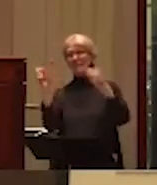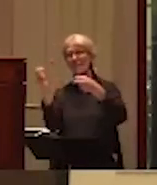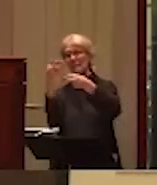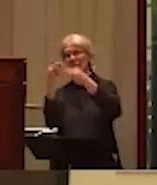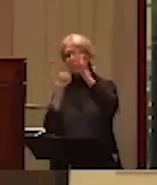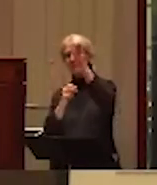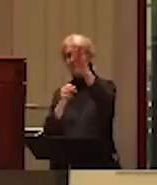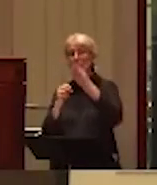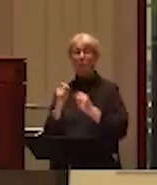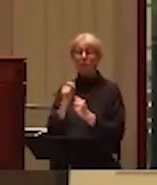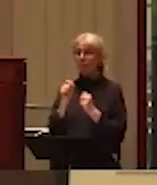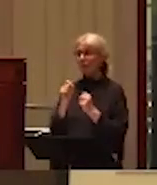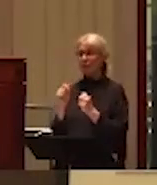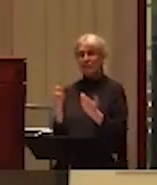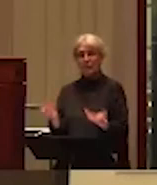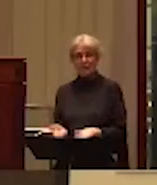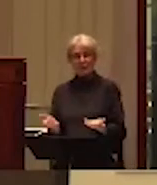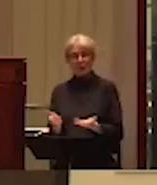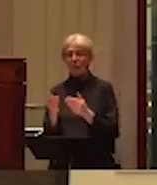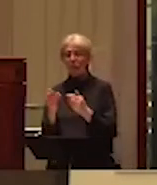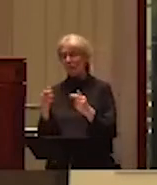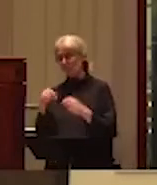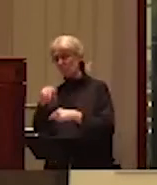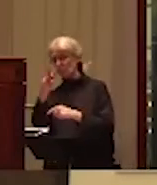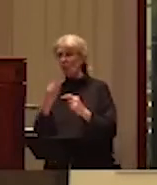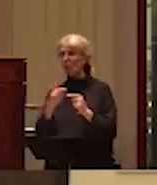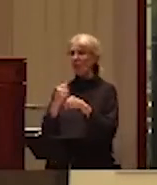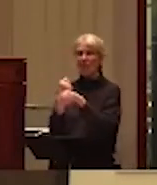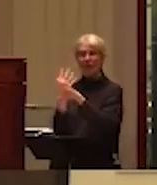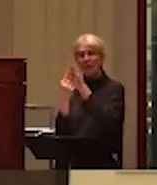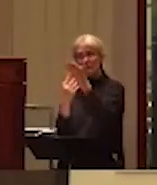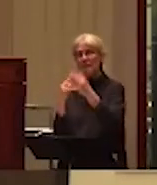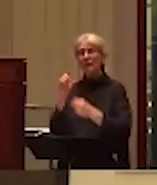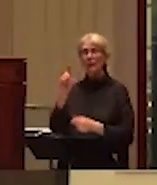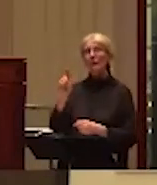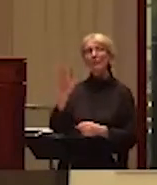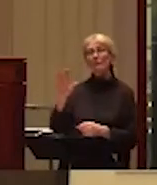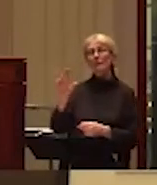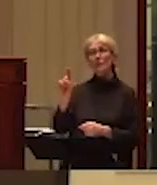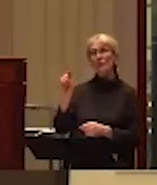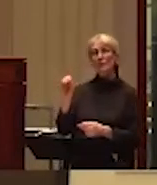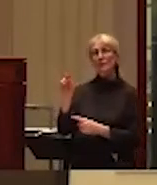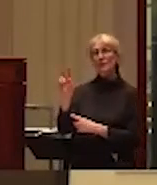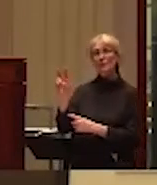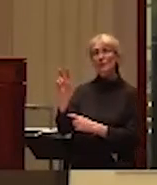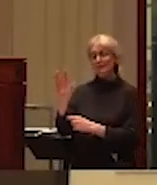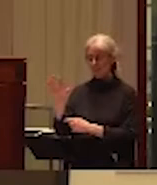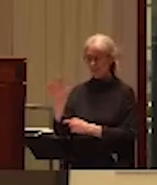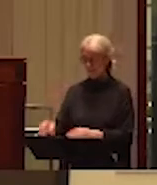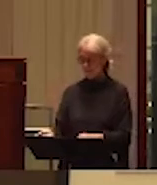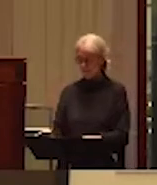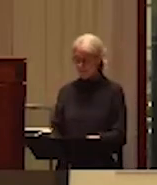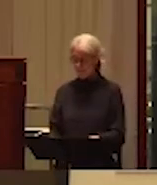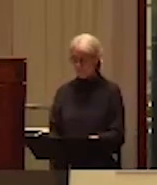or on your screen if you're joining us online. And that number is 151025.